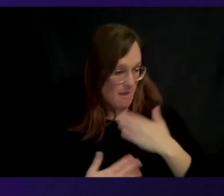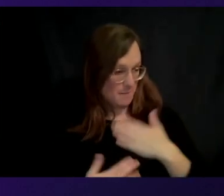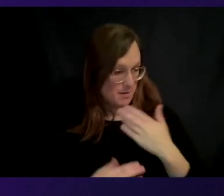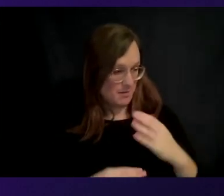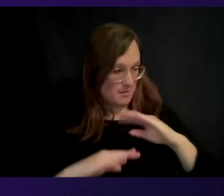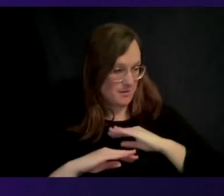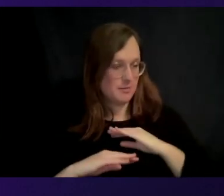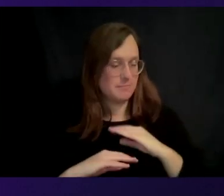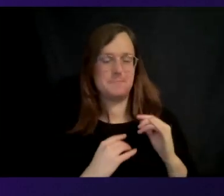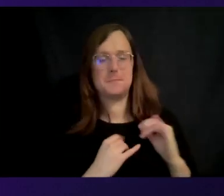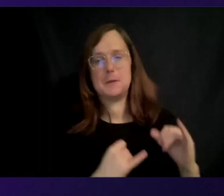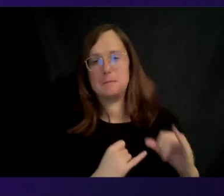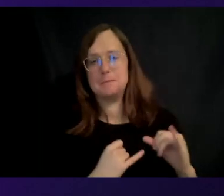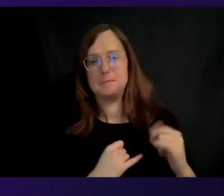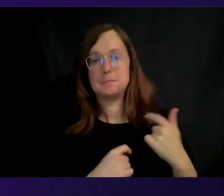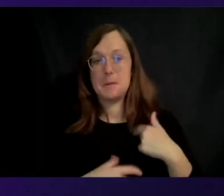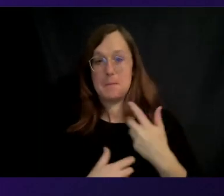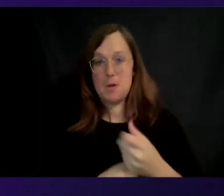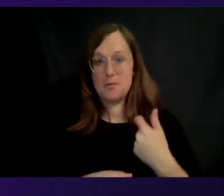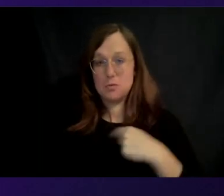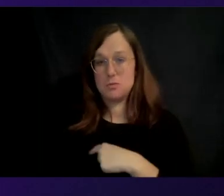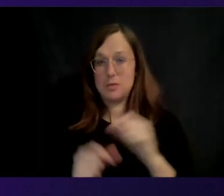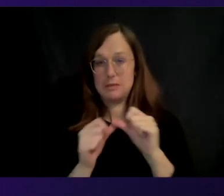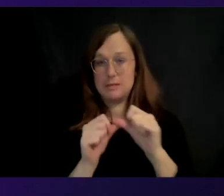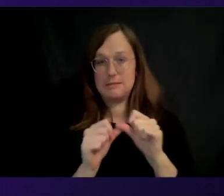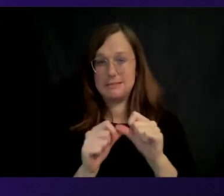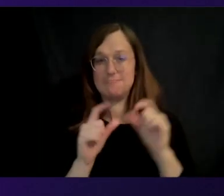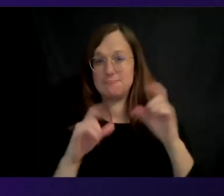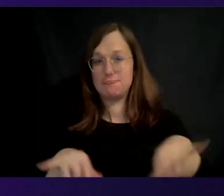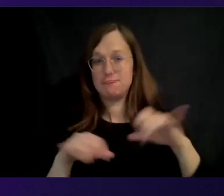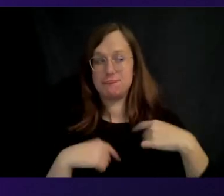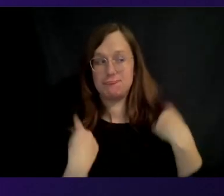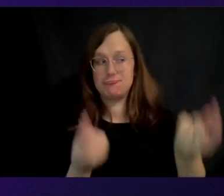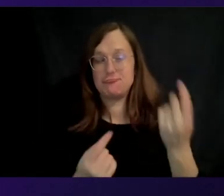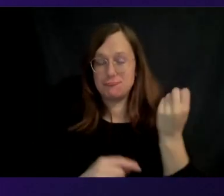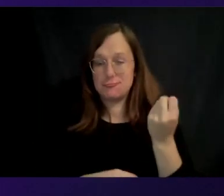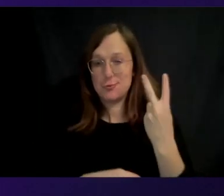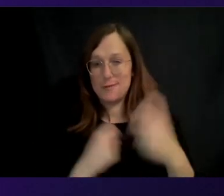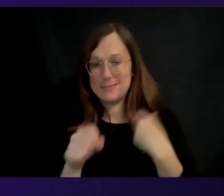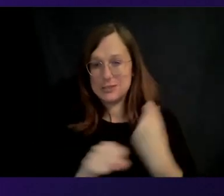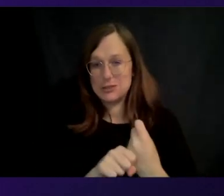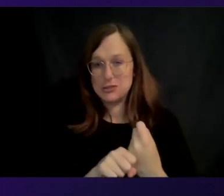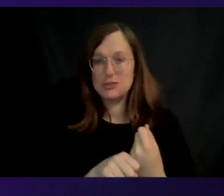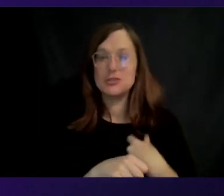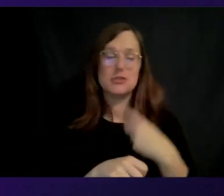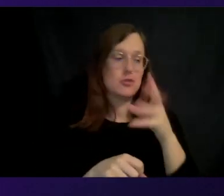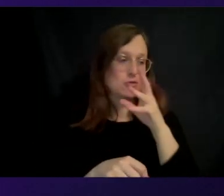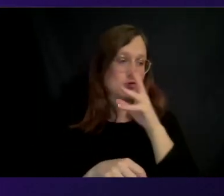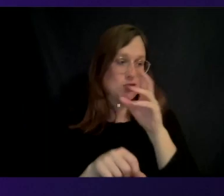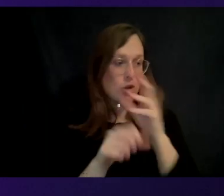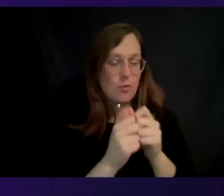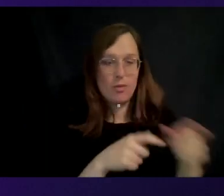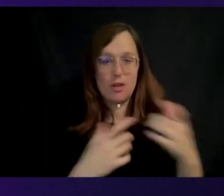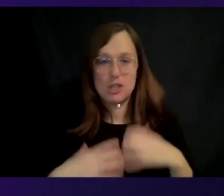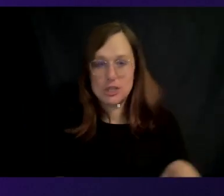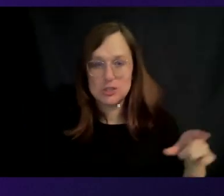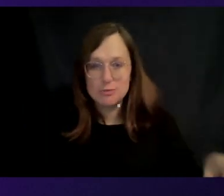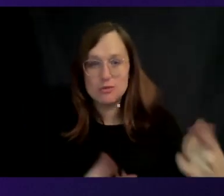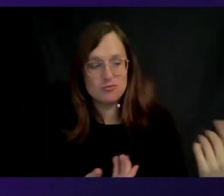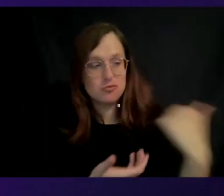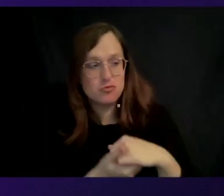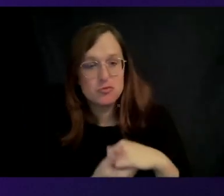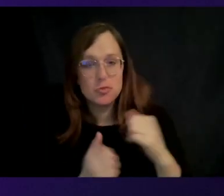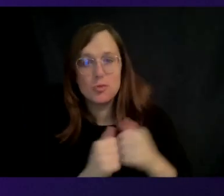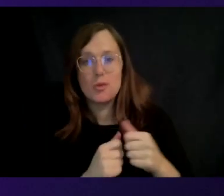confident as we continue to do what we've done for the last 12 years, that working with our customers and with the passionate and innovative